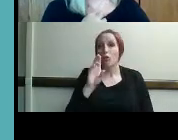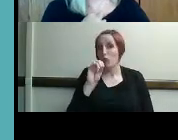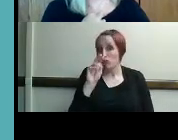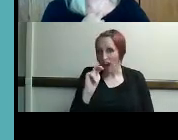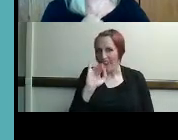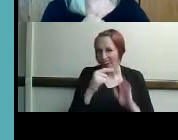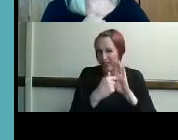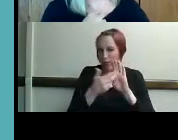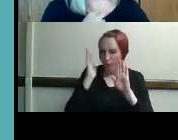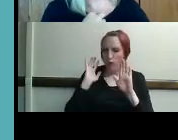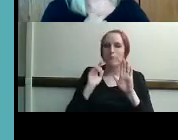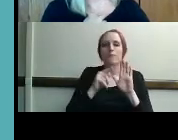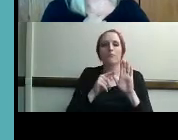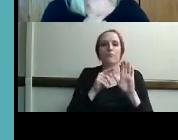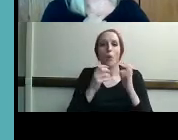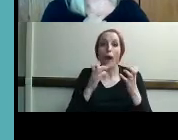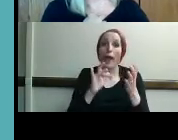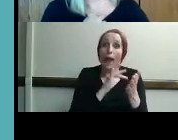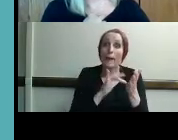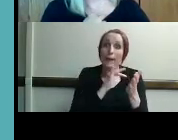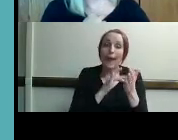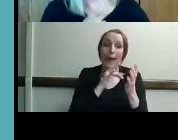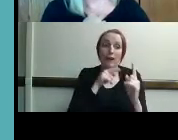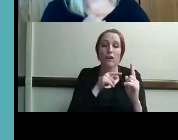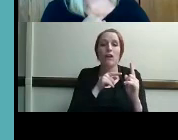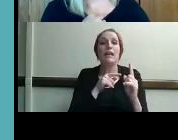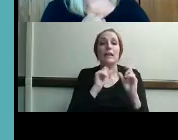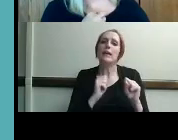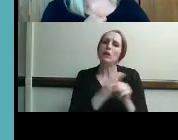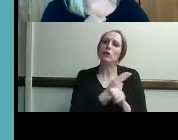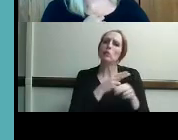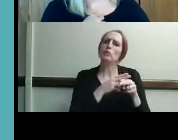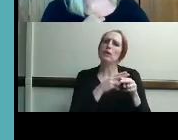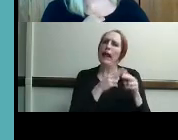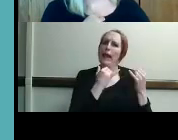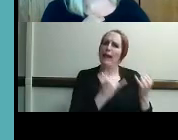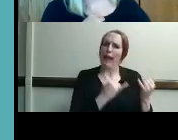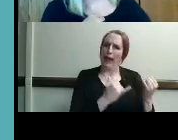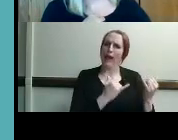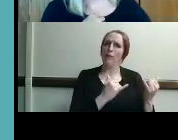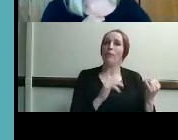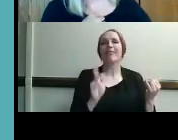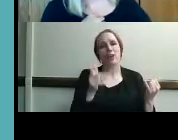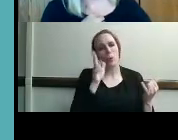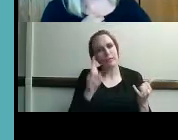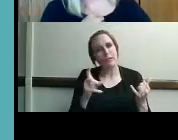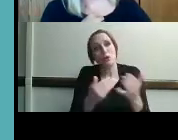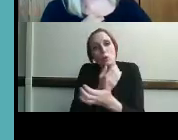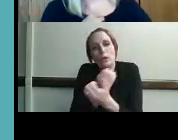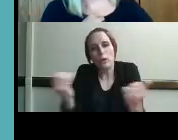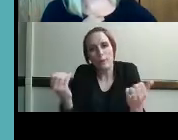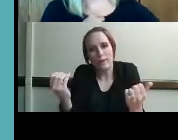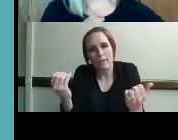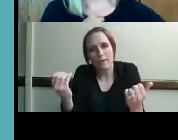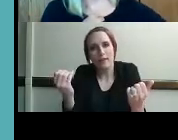probably need a different method of communication later on down the road and not too far down the road but he still got an ipad to use